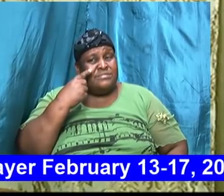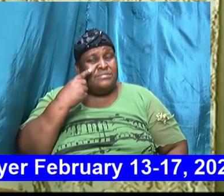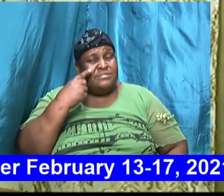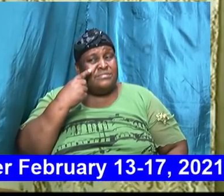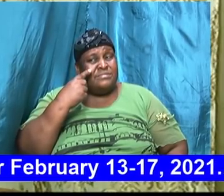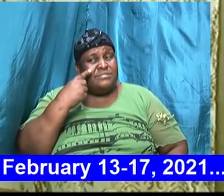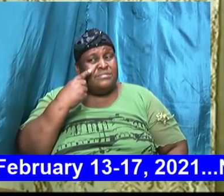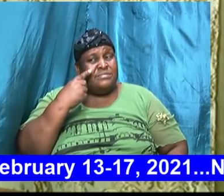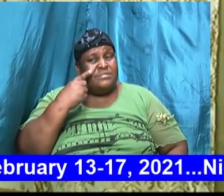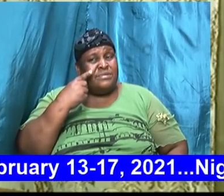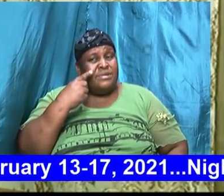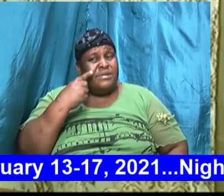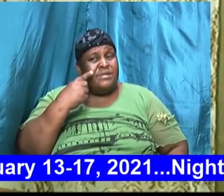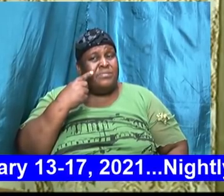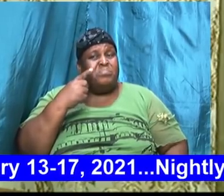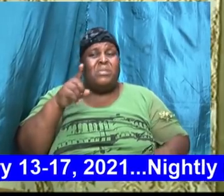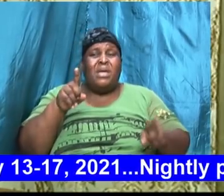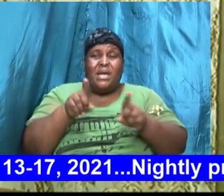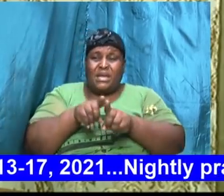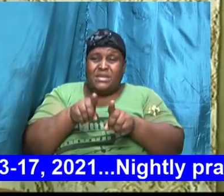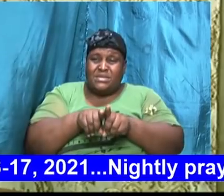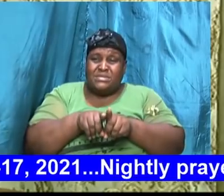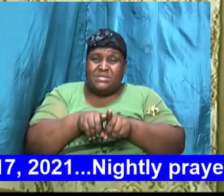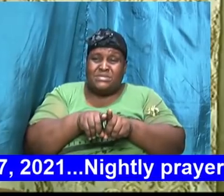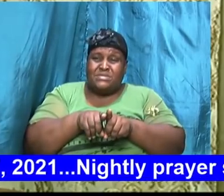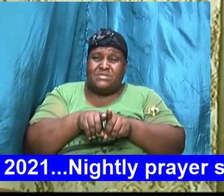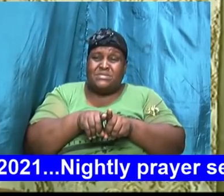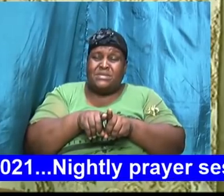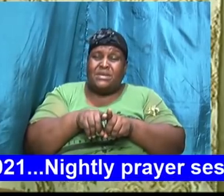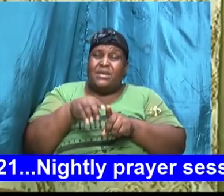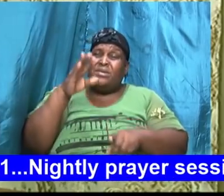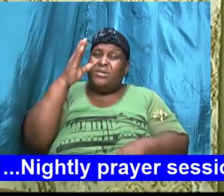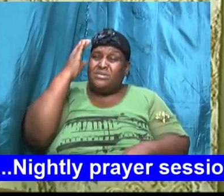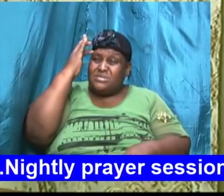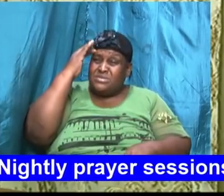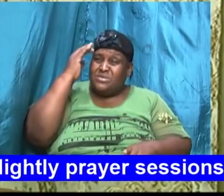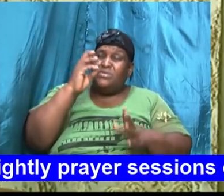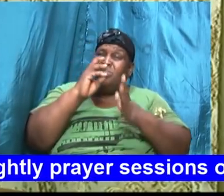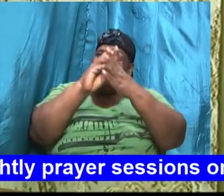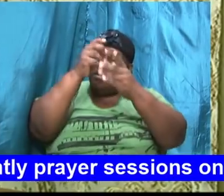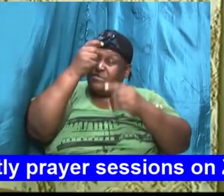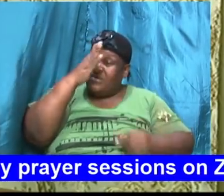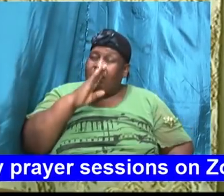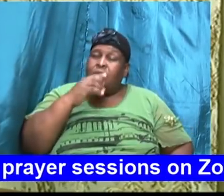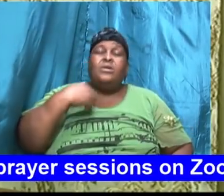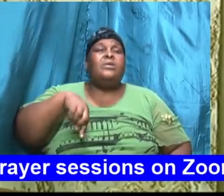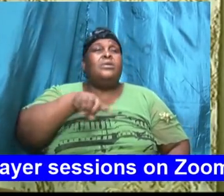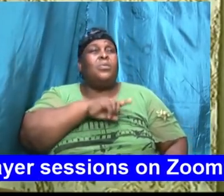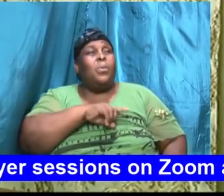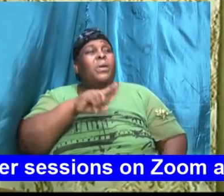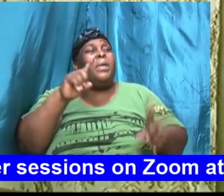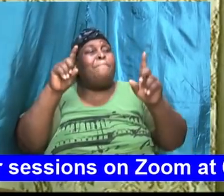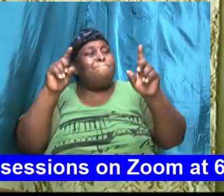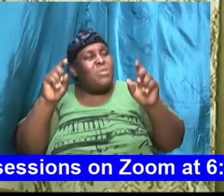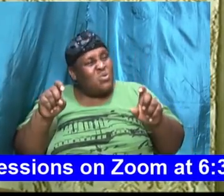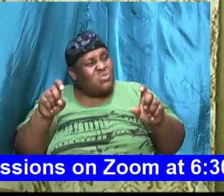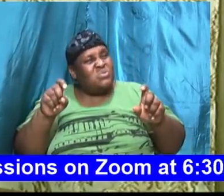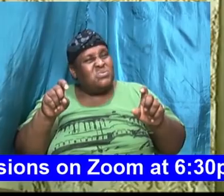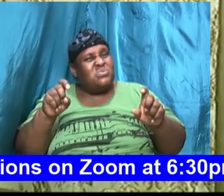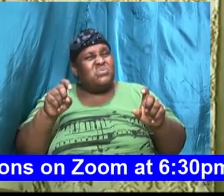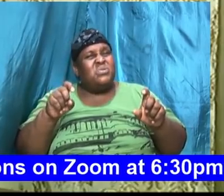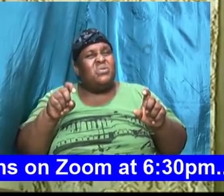that as it pertains to the will of God oh Jesus that we must endeavor to